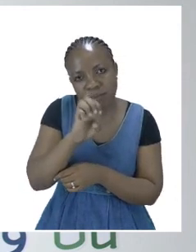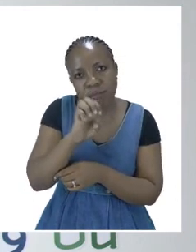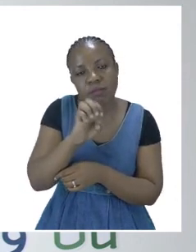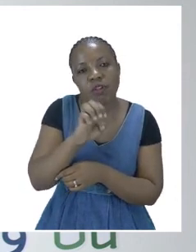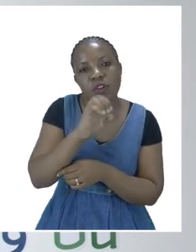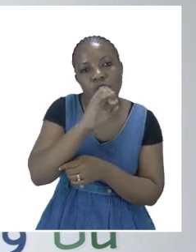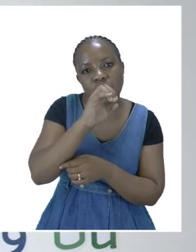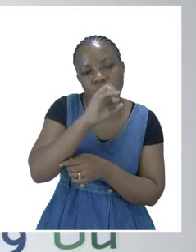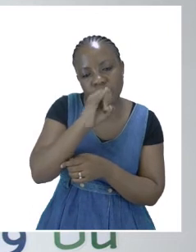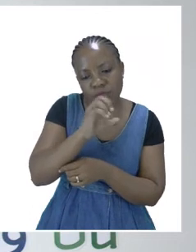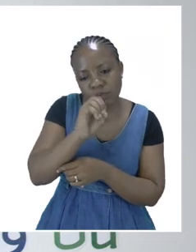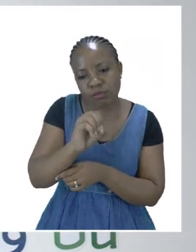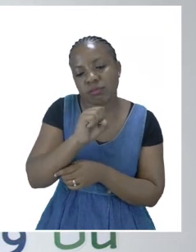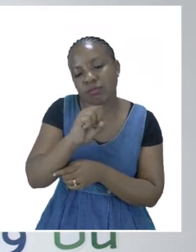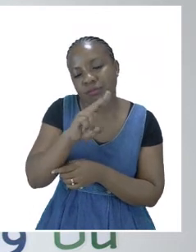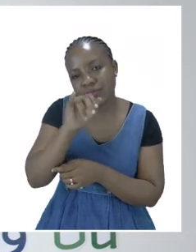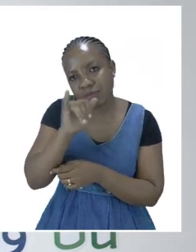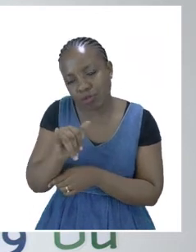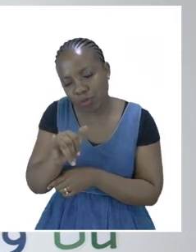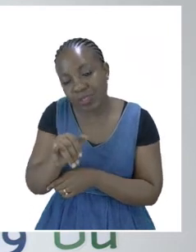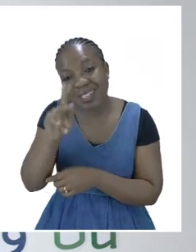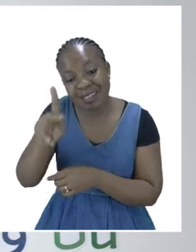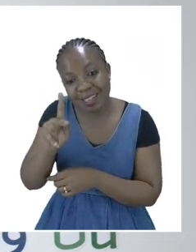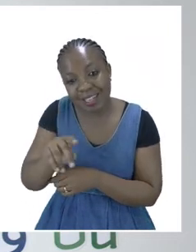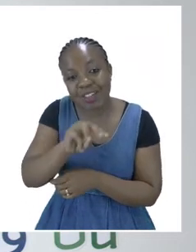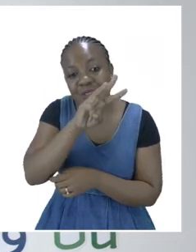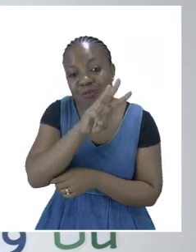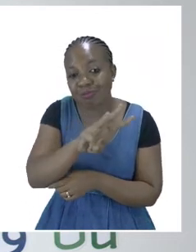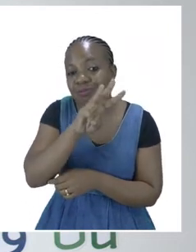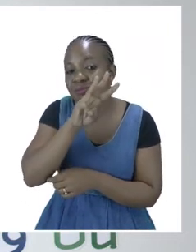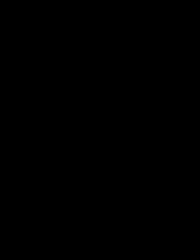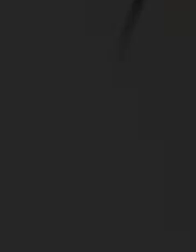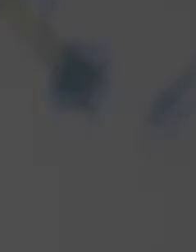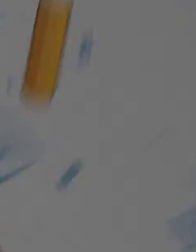in addition our website Zoschi Online.